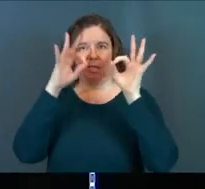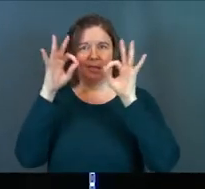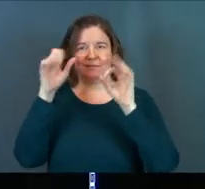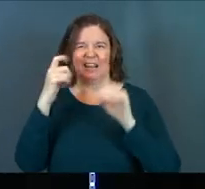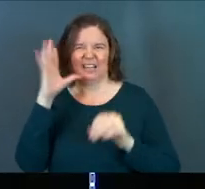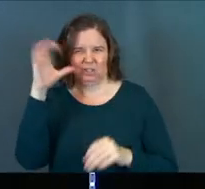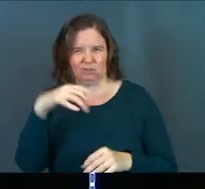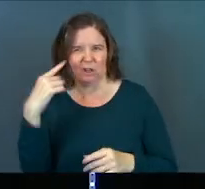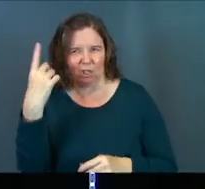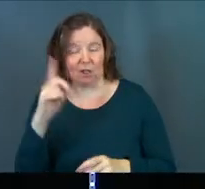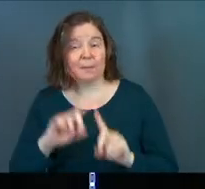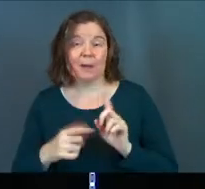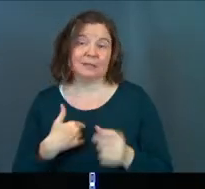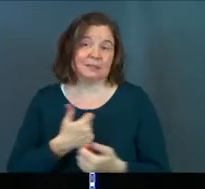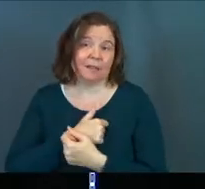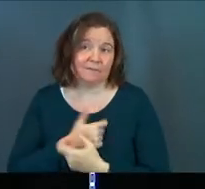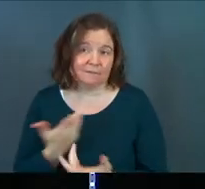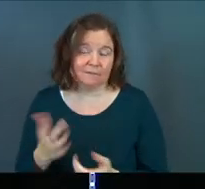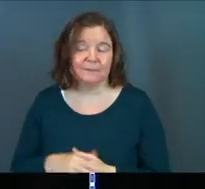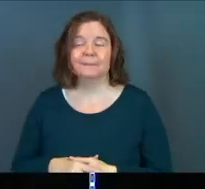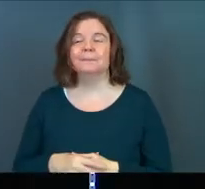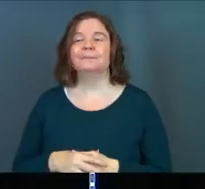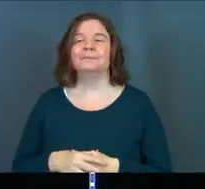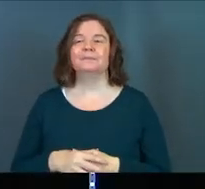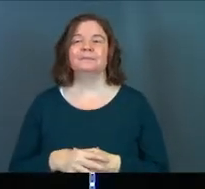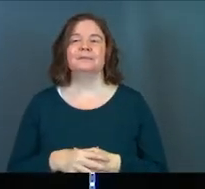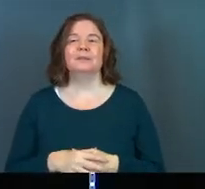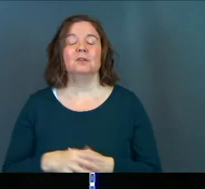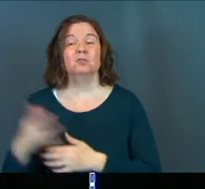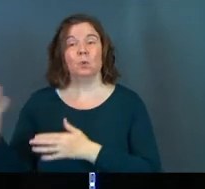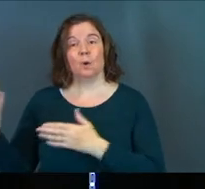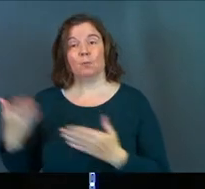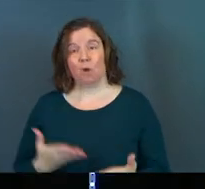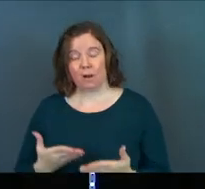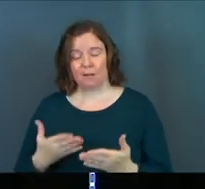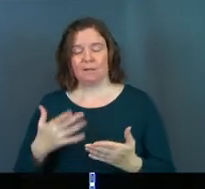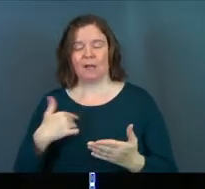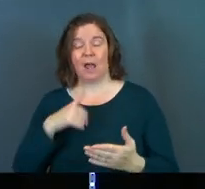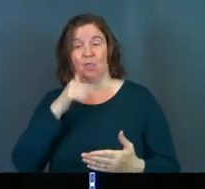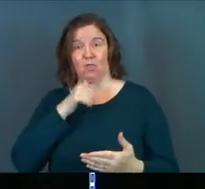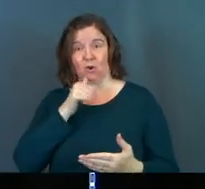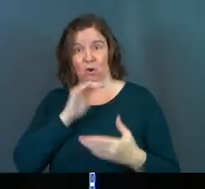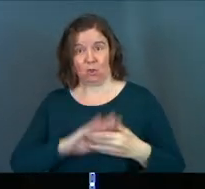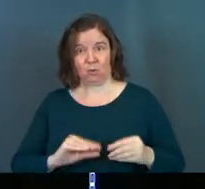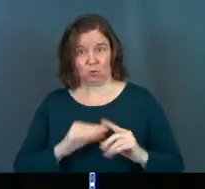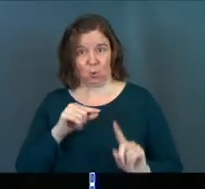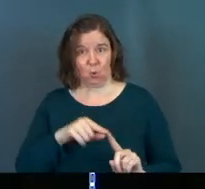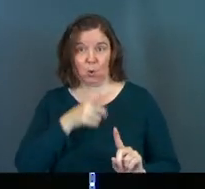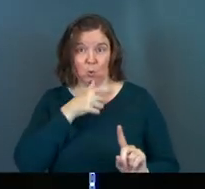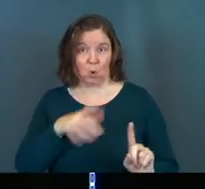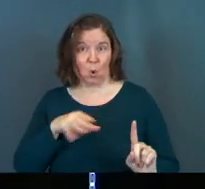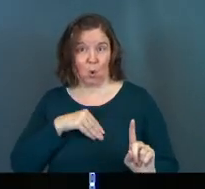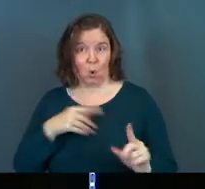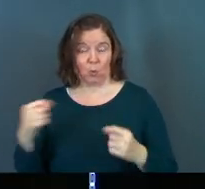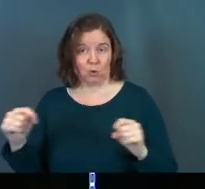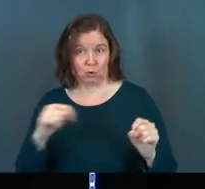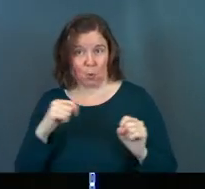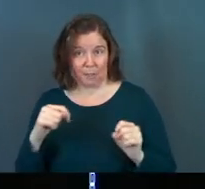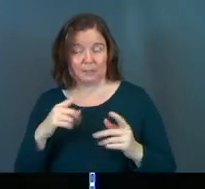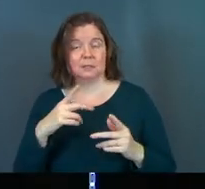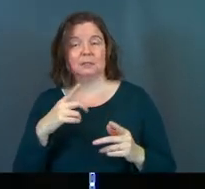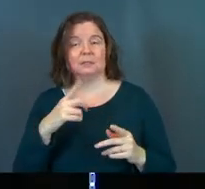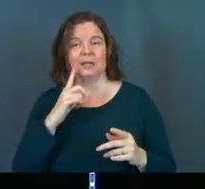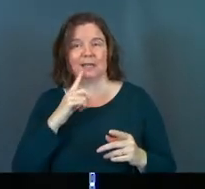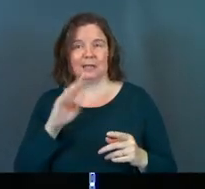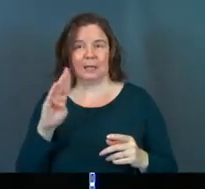he's strange looking, but he's loved. So he's brought into this, and the girl in the story who owns the toys in Toy